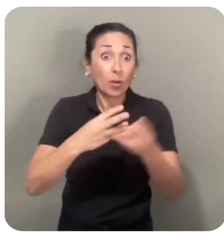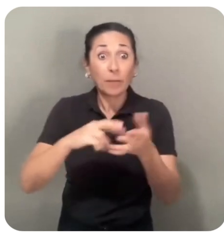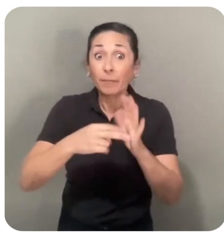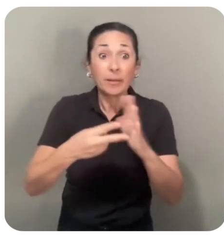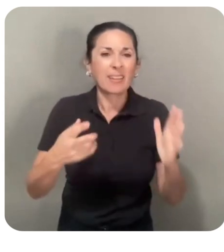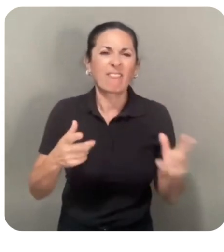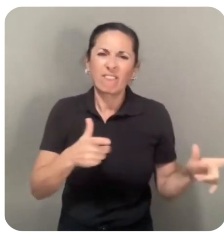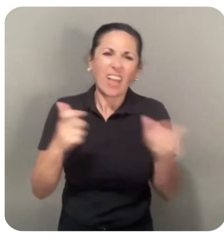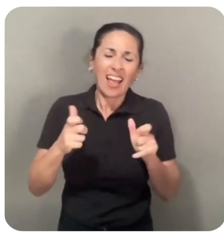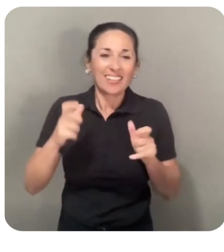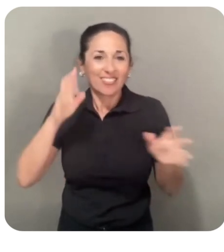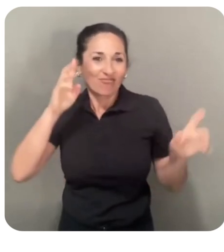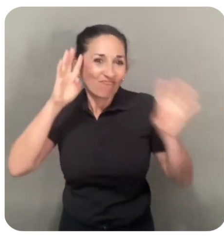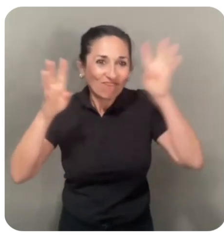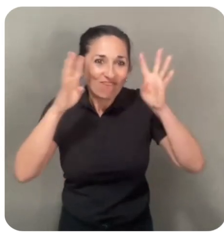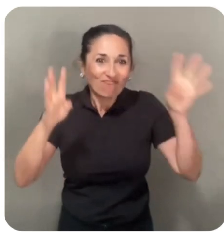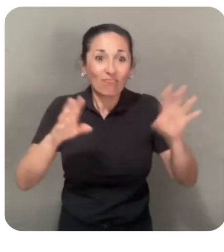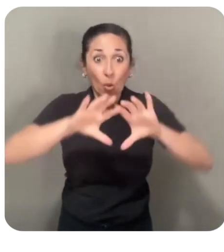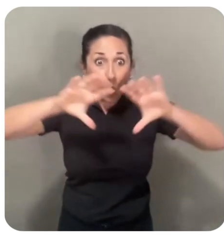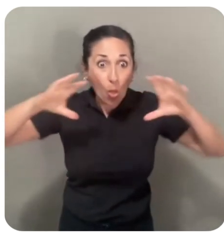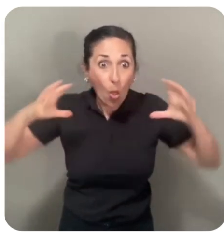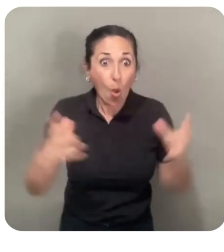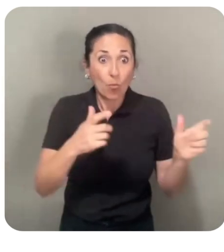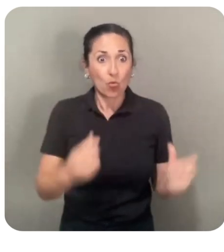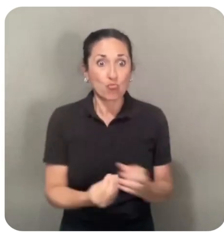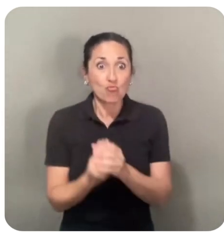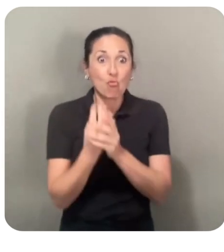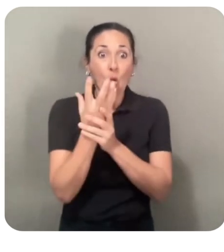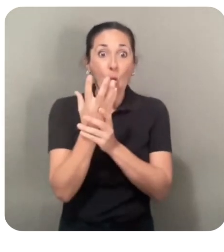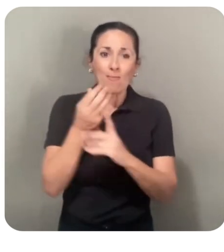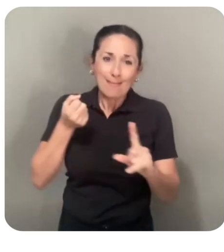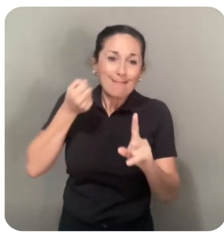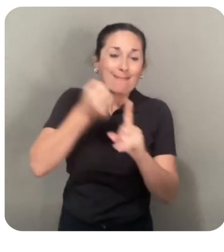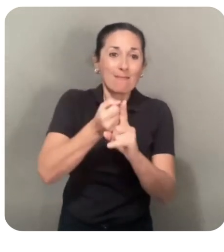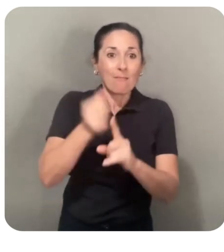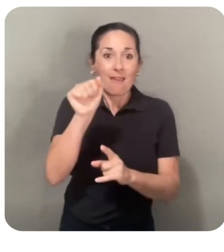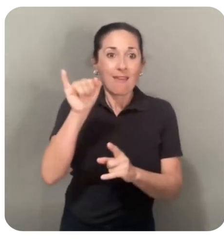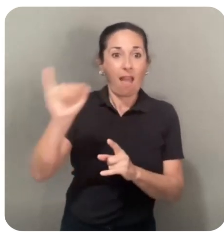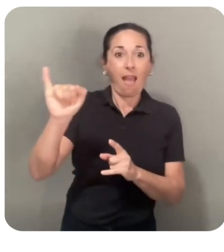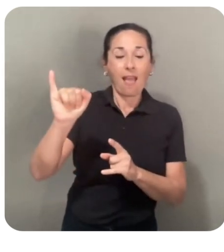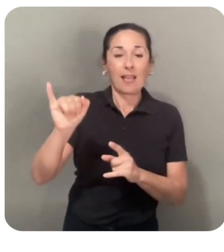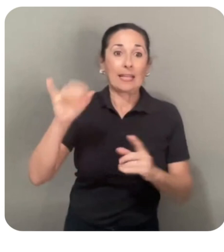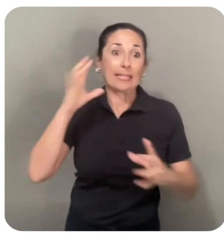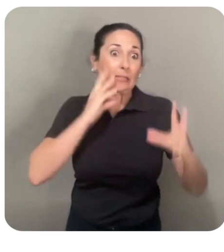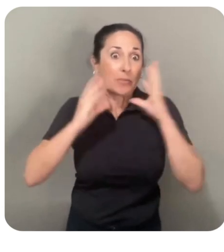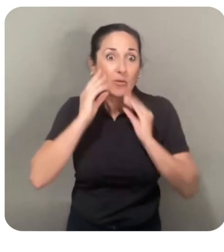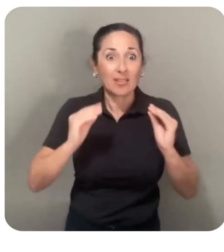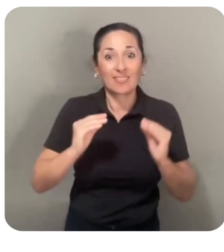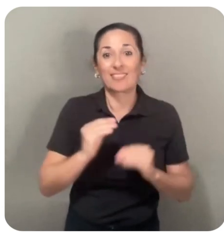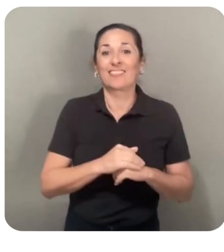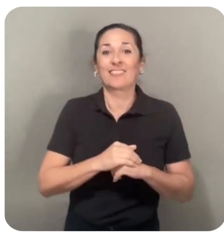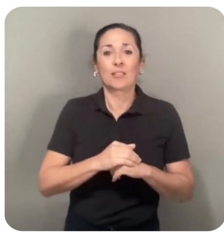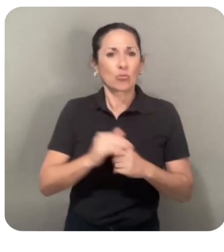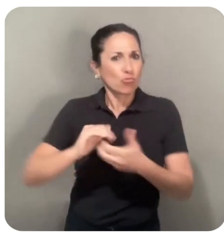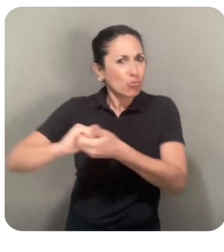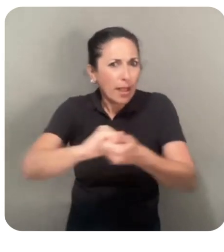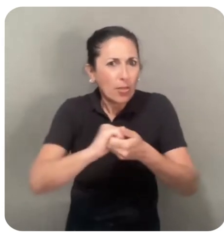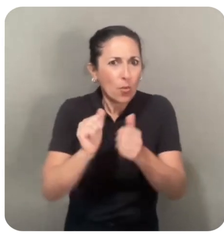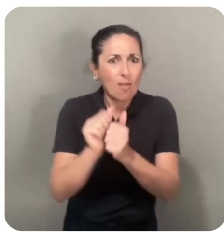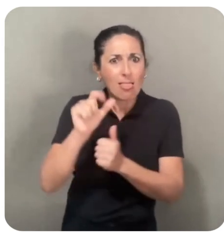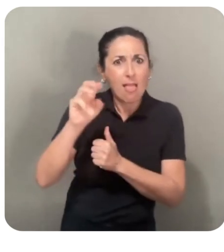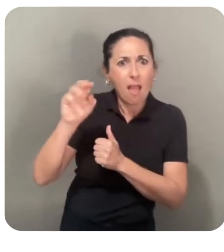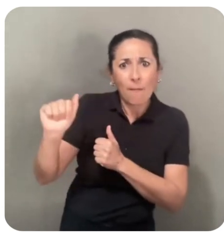and global growth of impact of generative AI products and experiences. And together with Llama,